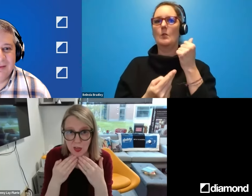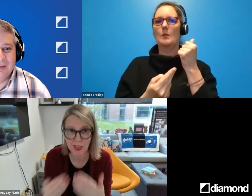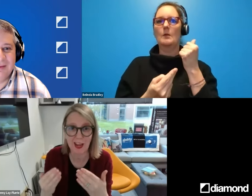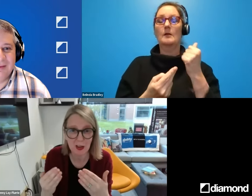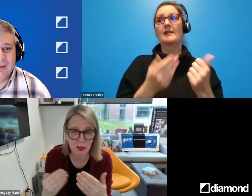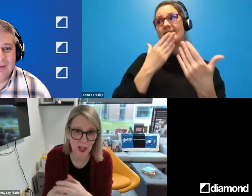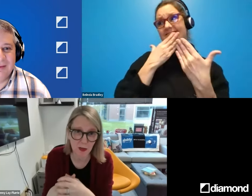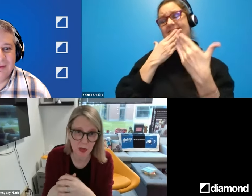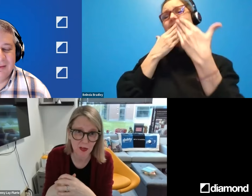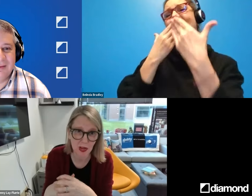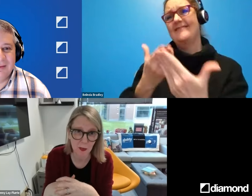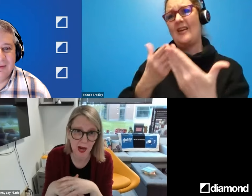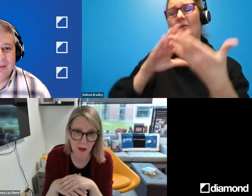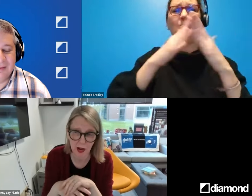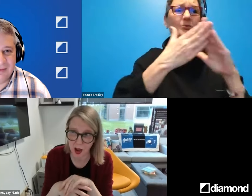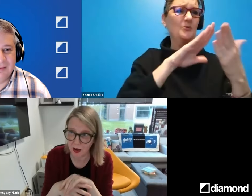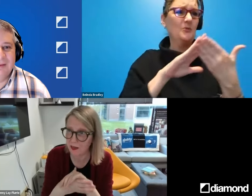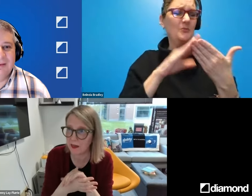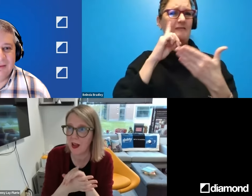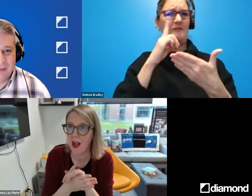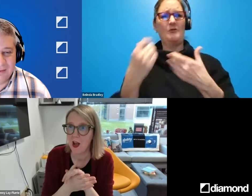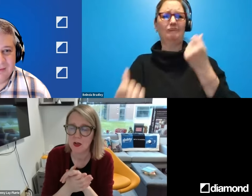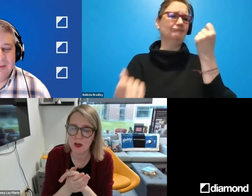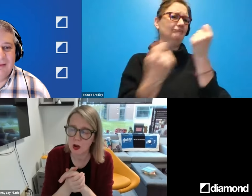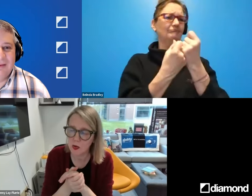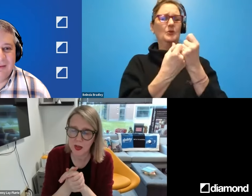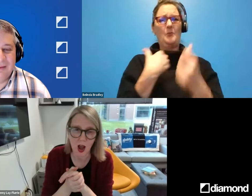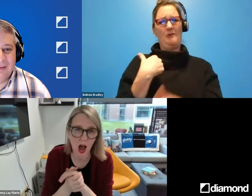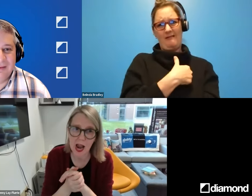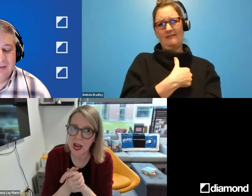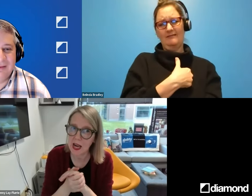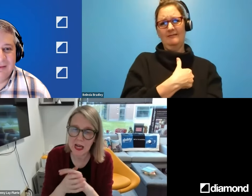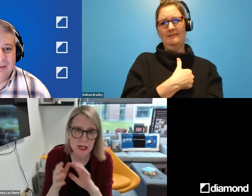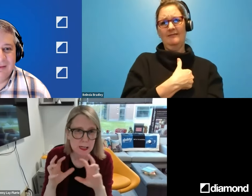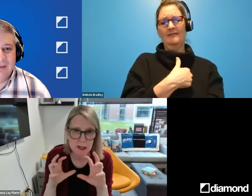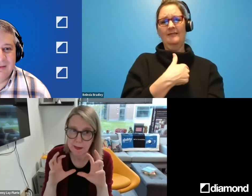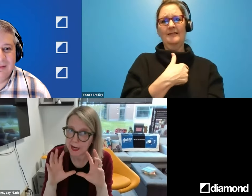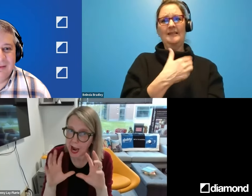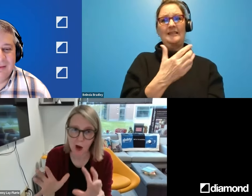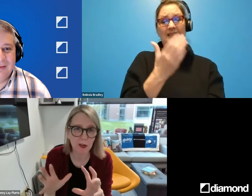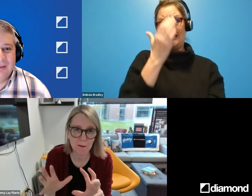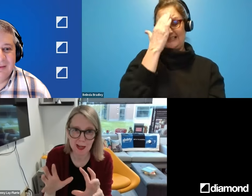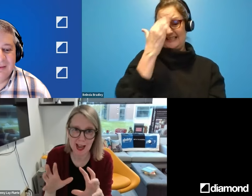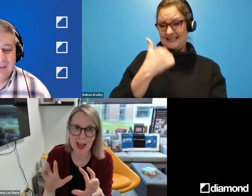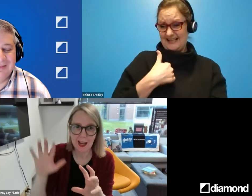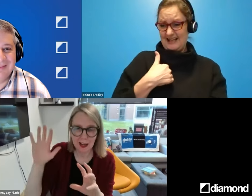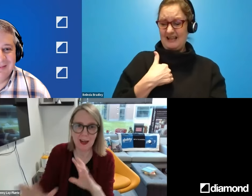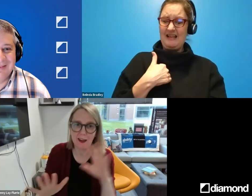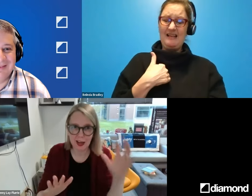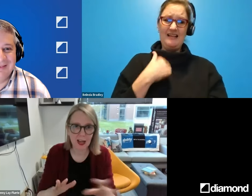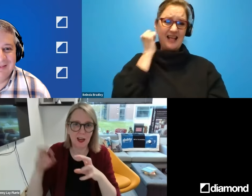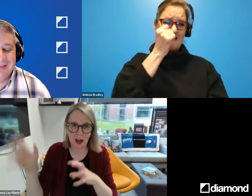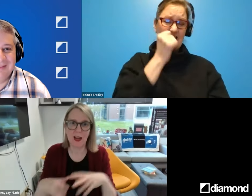say a huge thank you to the community for powering us. Know that I spend hours of my day